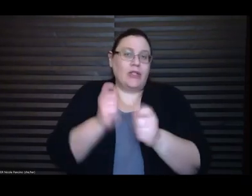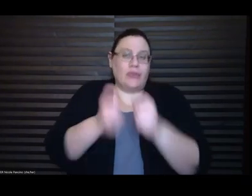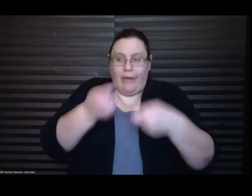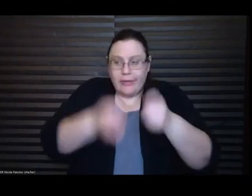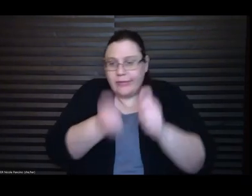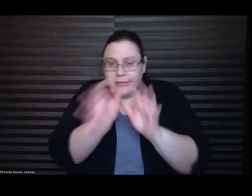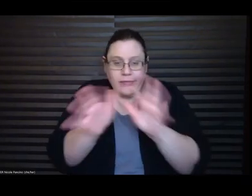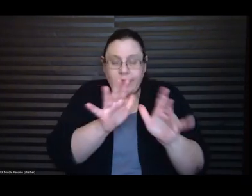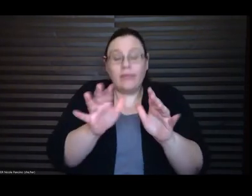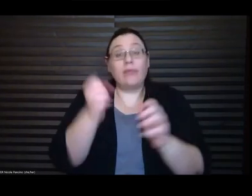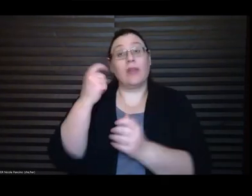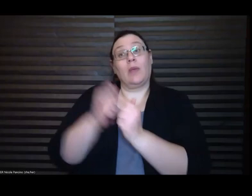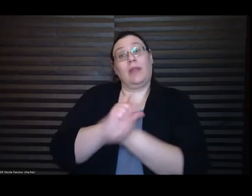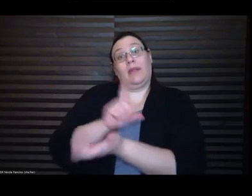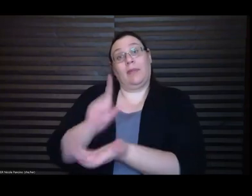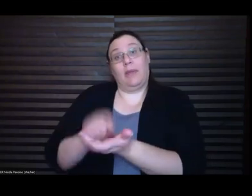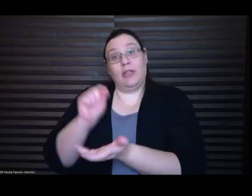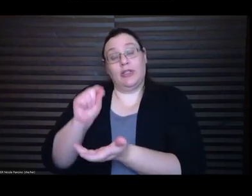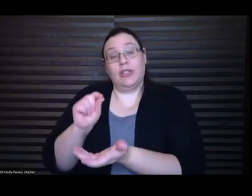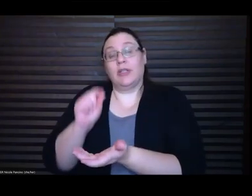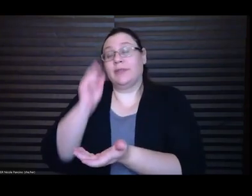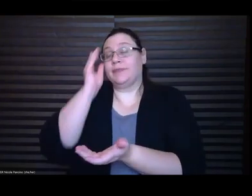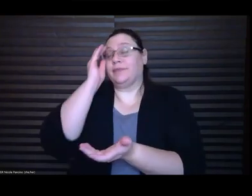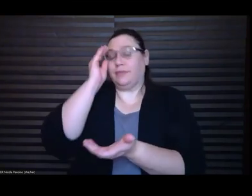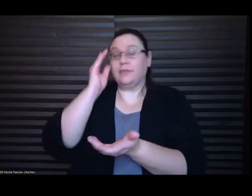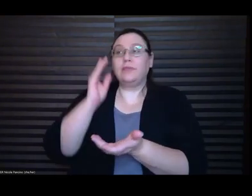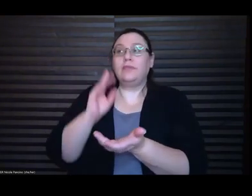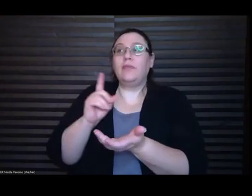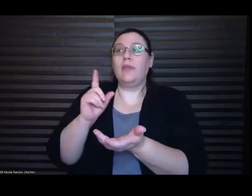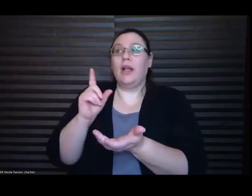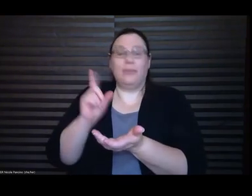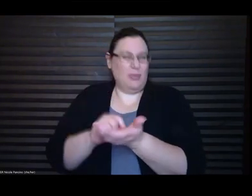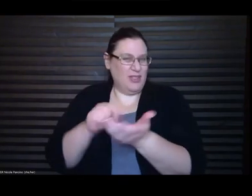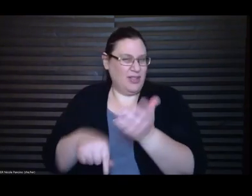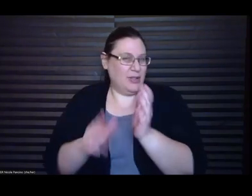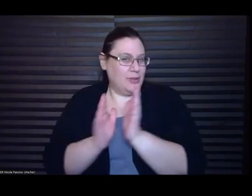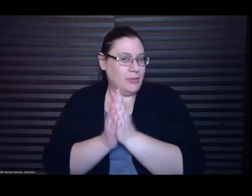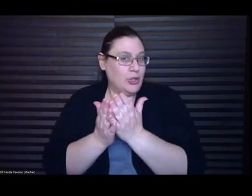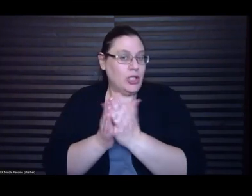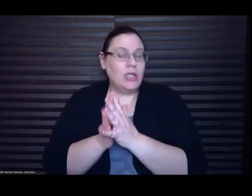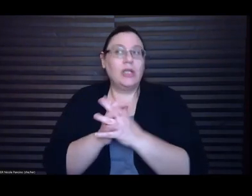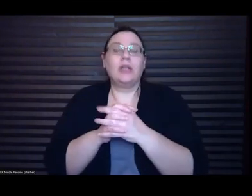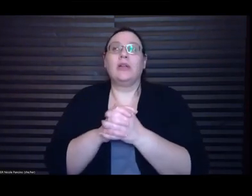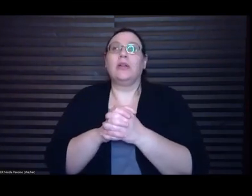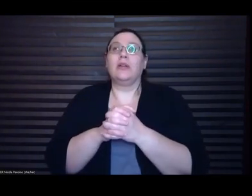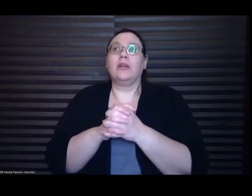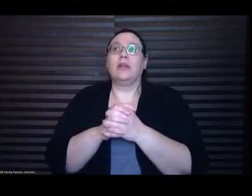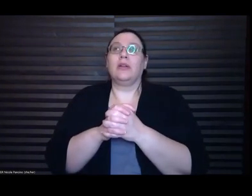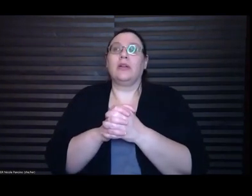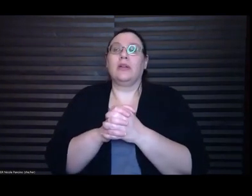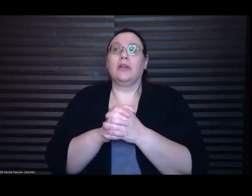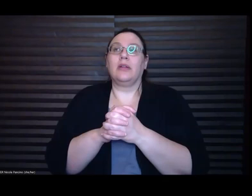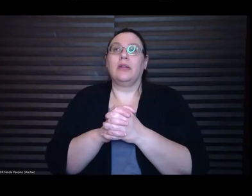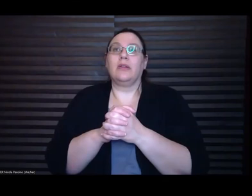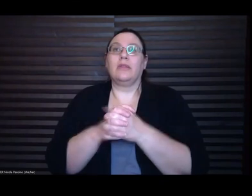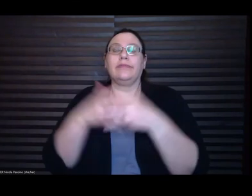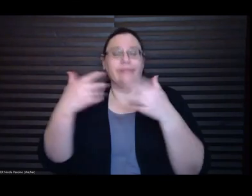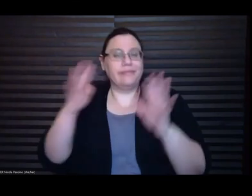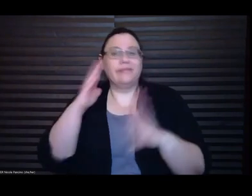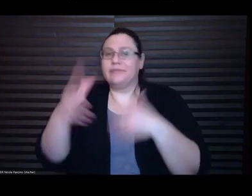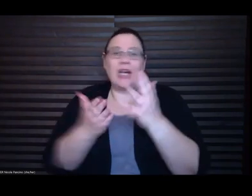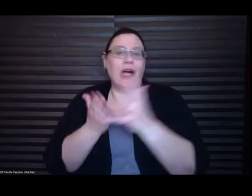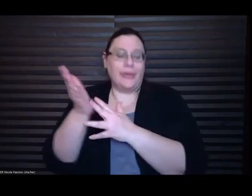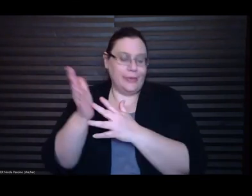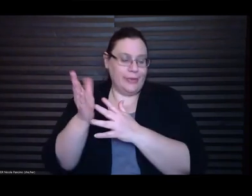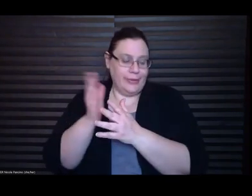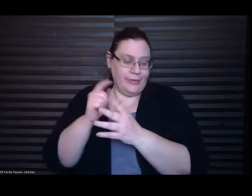this book after I had kind of gone through those channels which really helped me you know every now and then you get